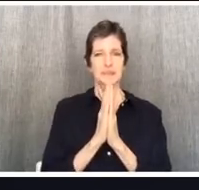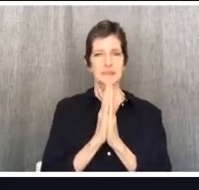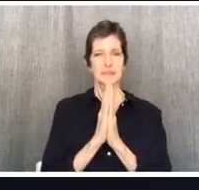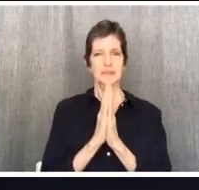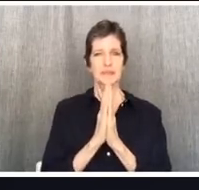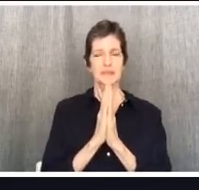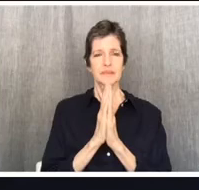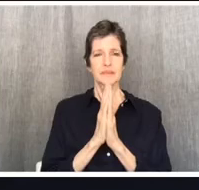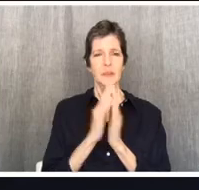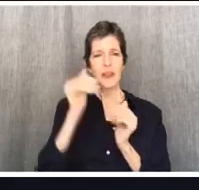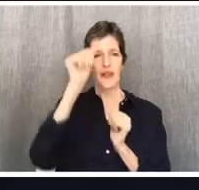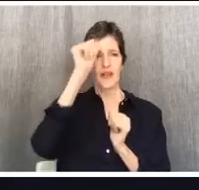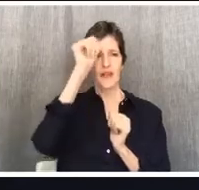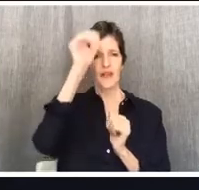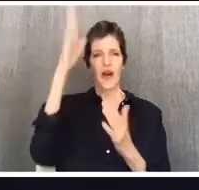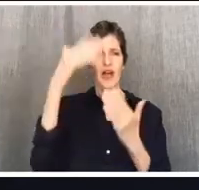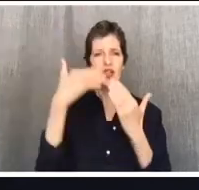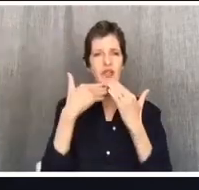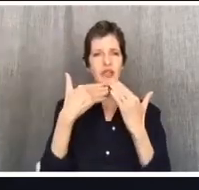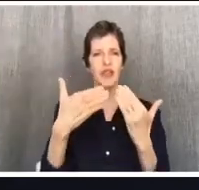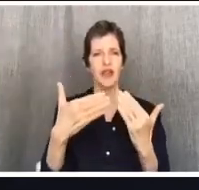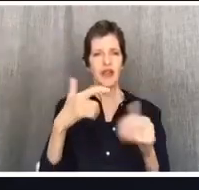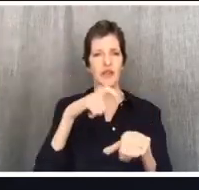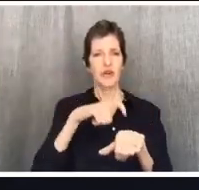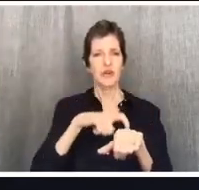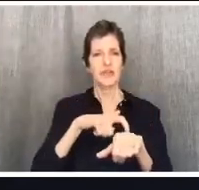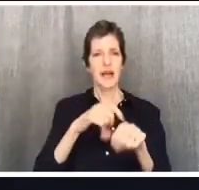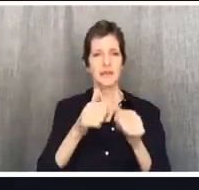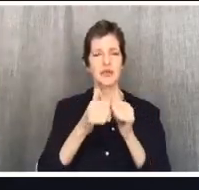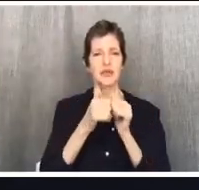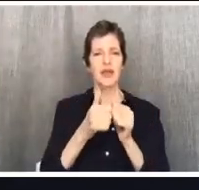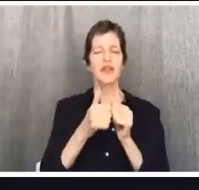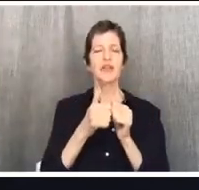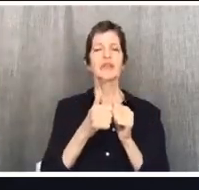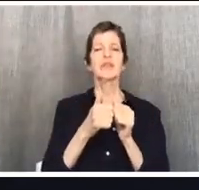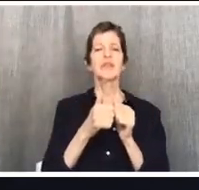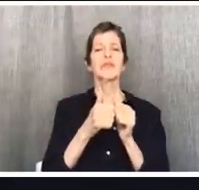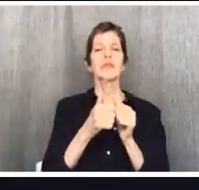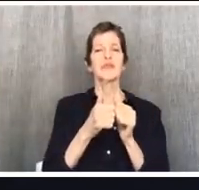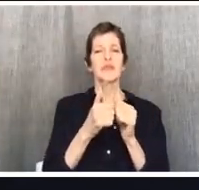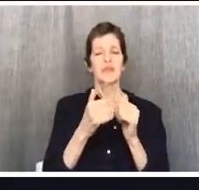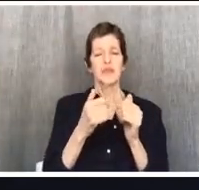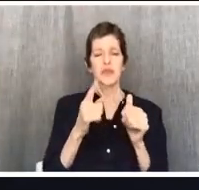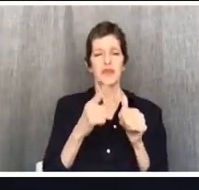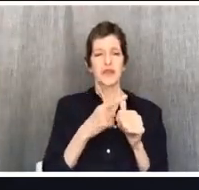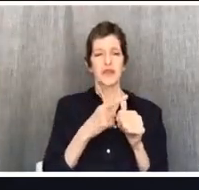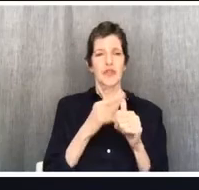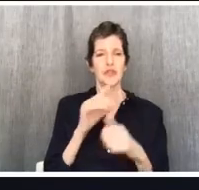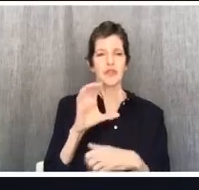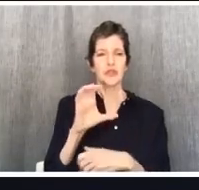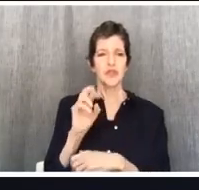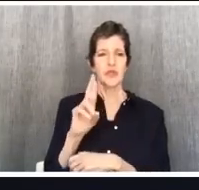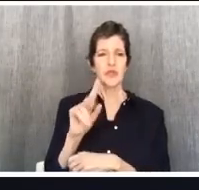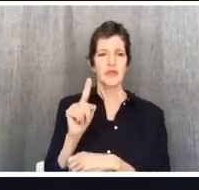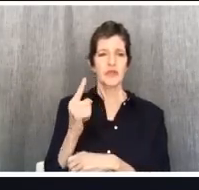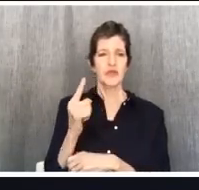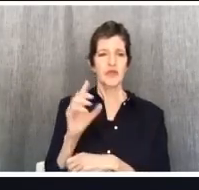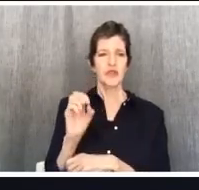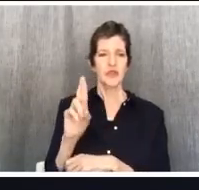Father, thank you for our time this morning in 1 Corinthians chapter 10.